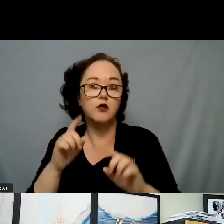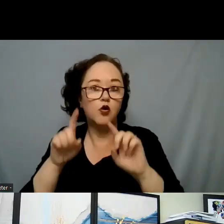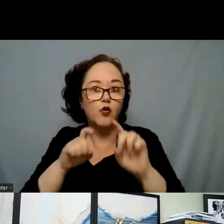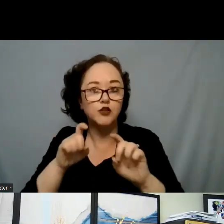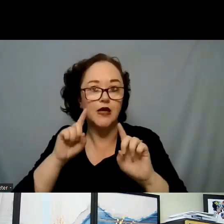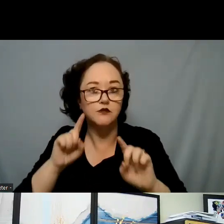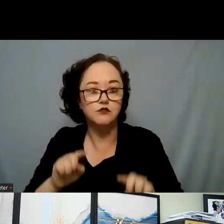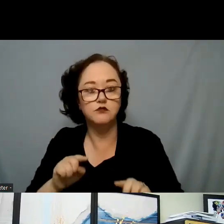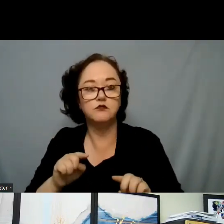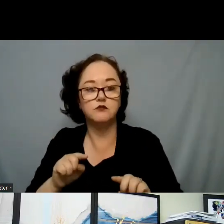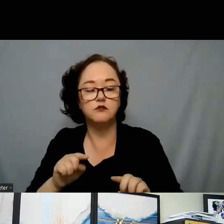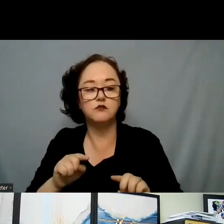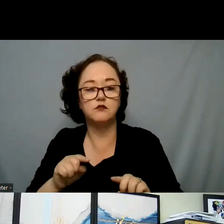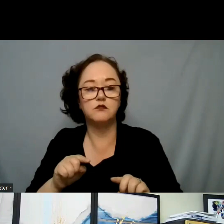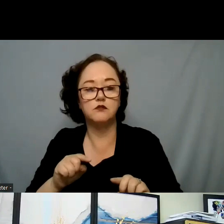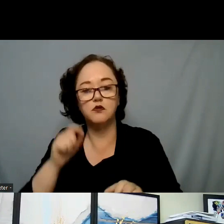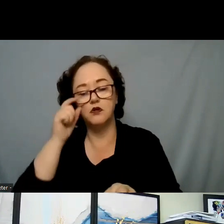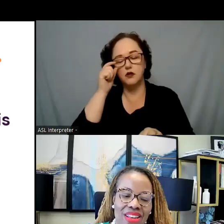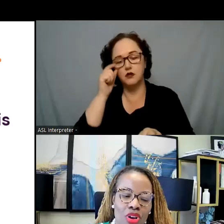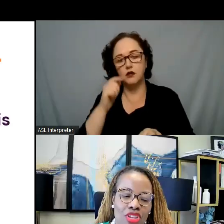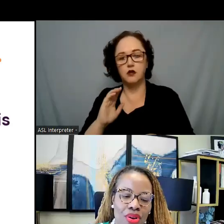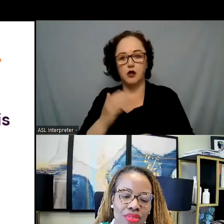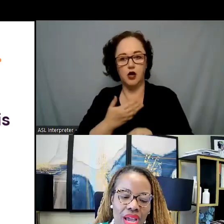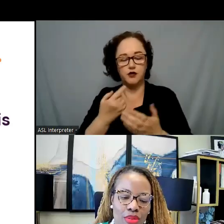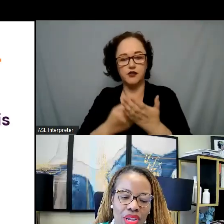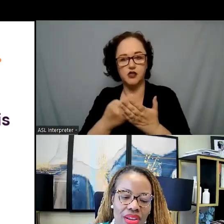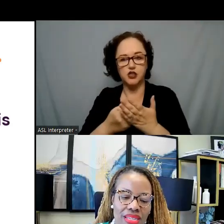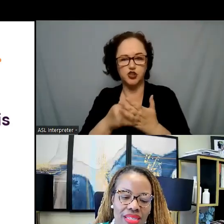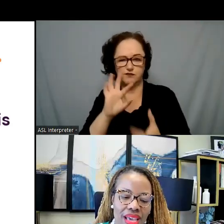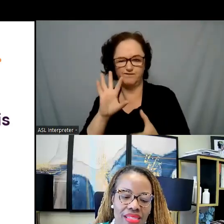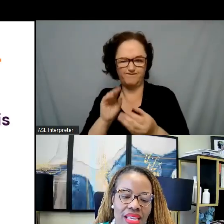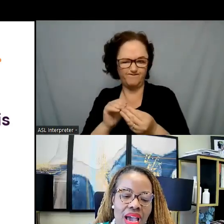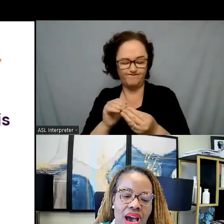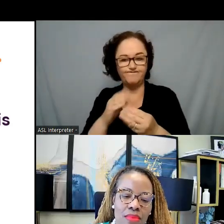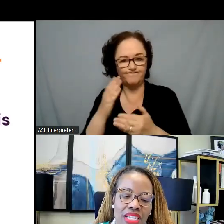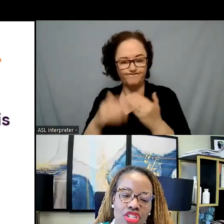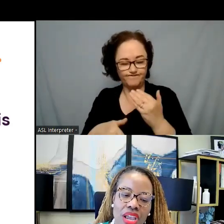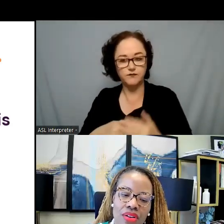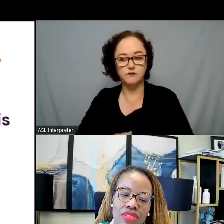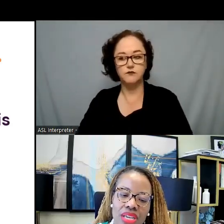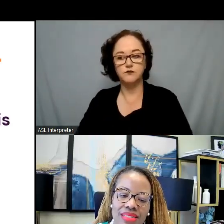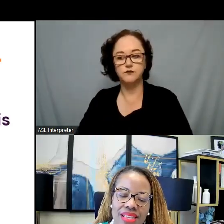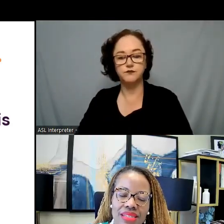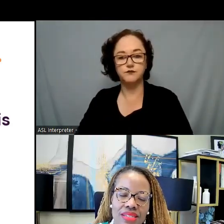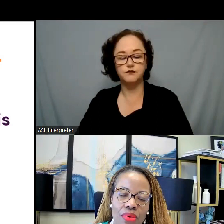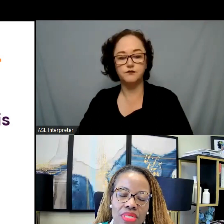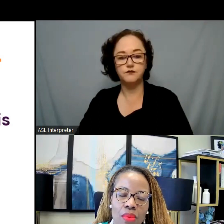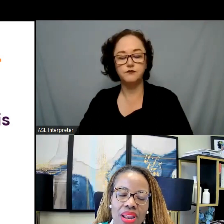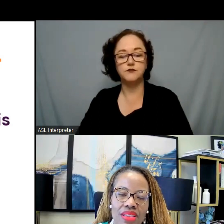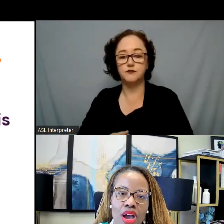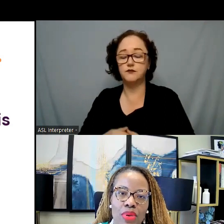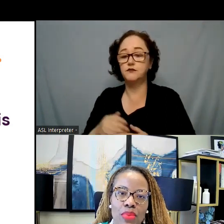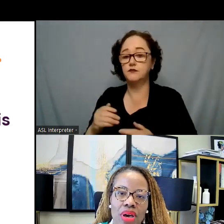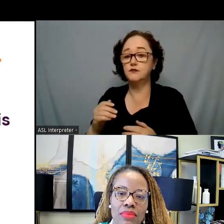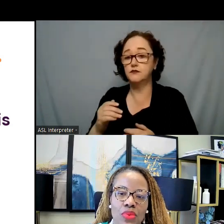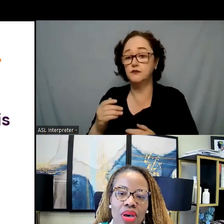just want to kind of wrap up our discussion and what you heard Dr. Berry discuss and she urged us as adults that